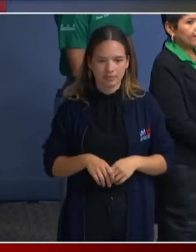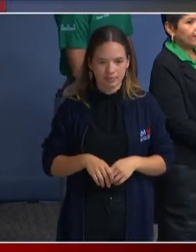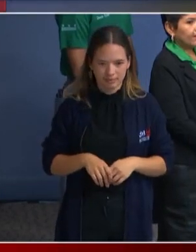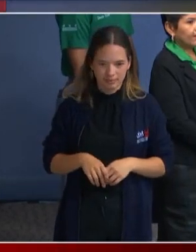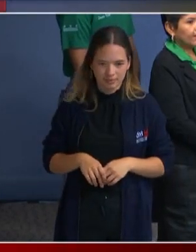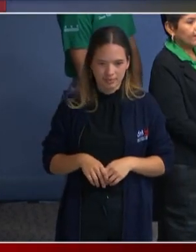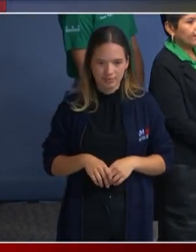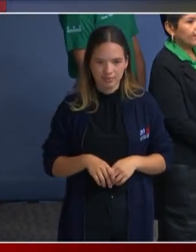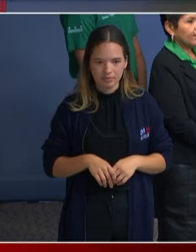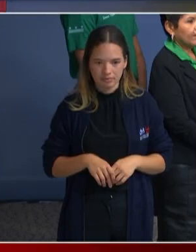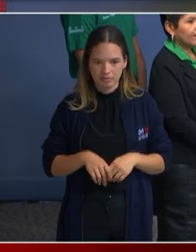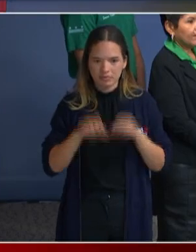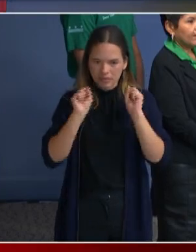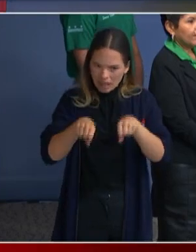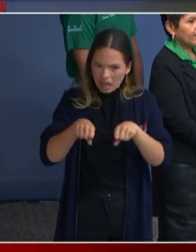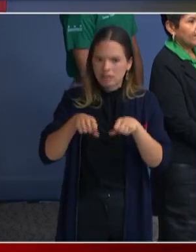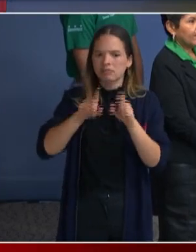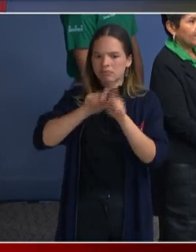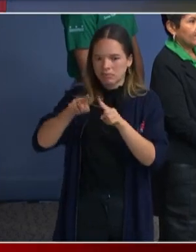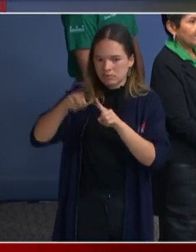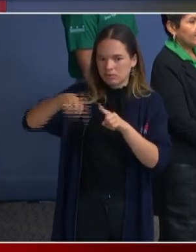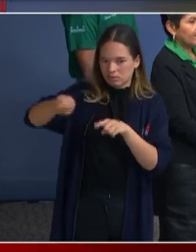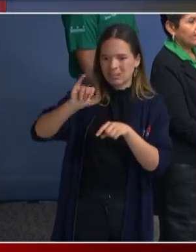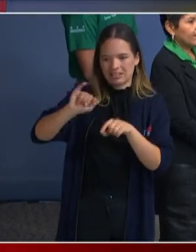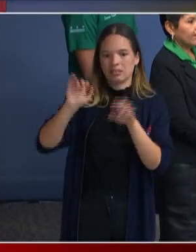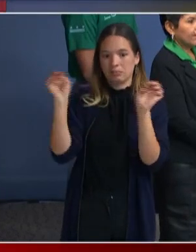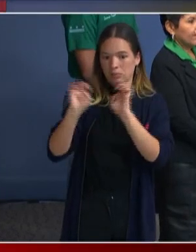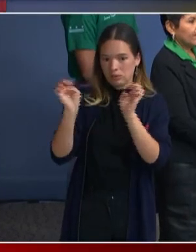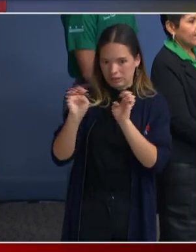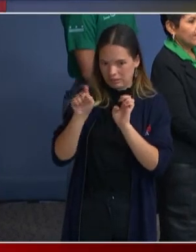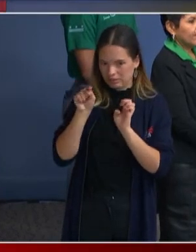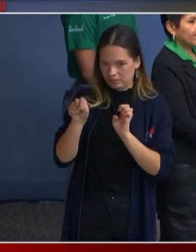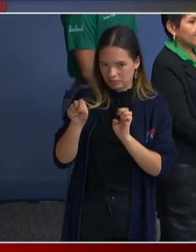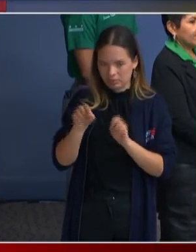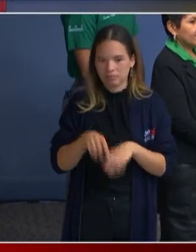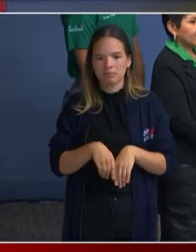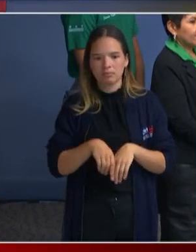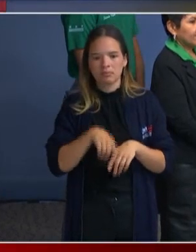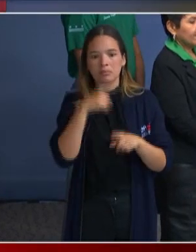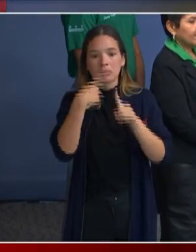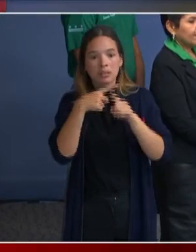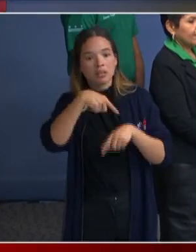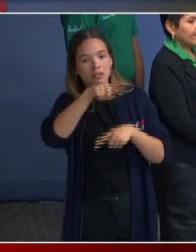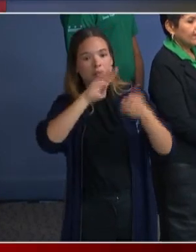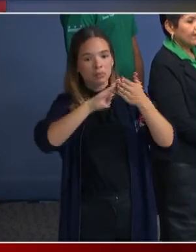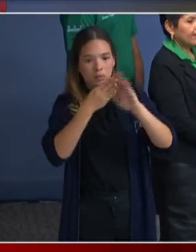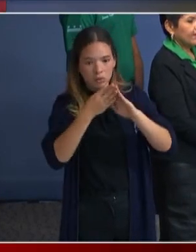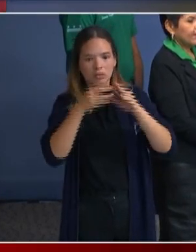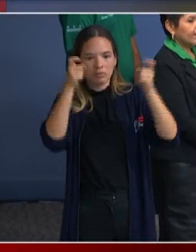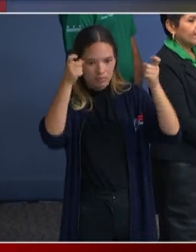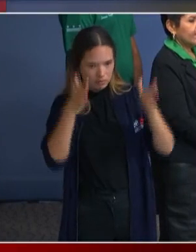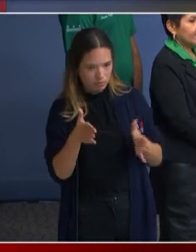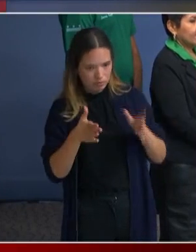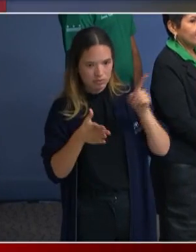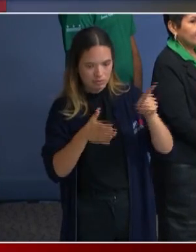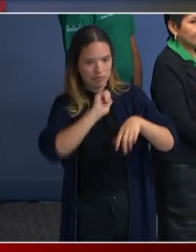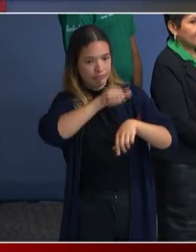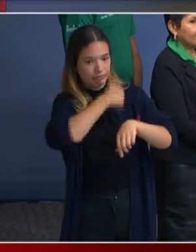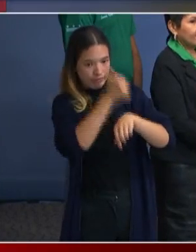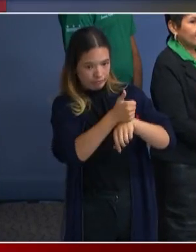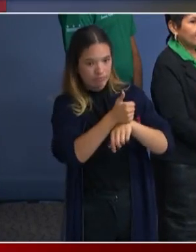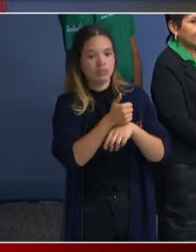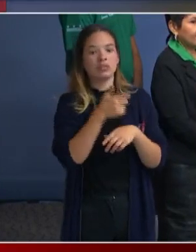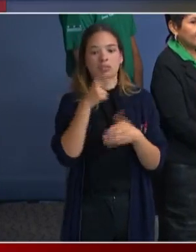emergency. And directs the city administrator and the department to establish new programs that